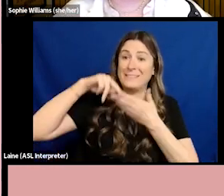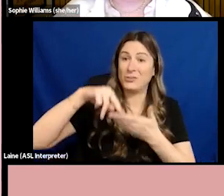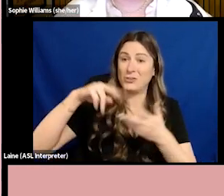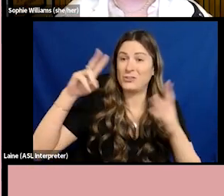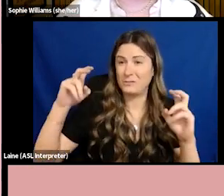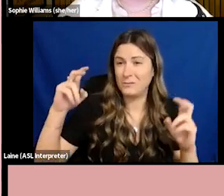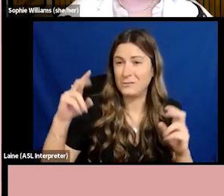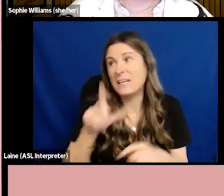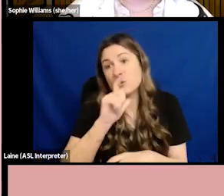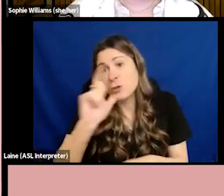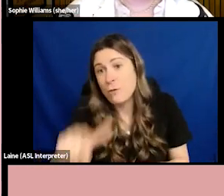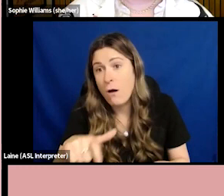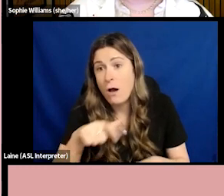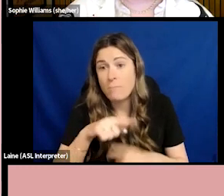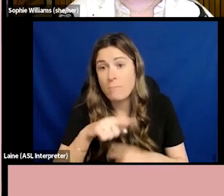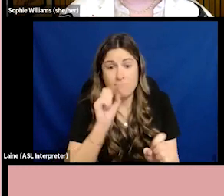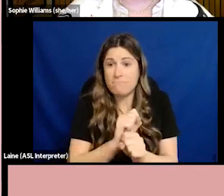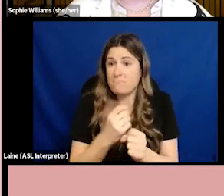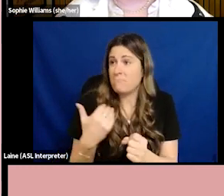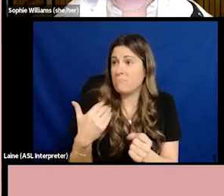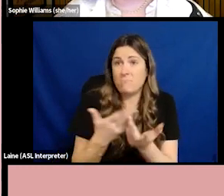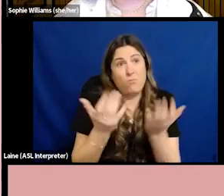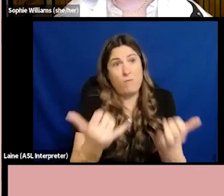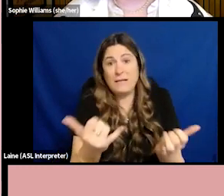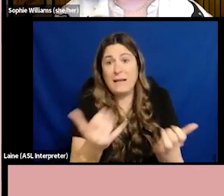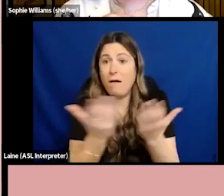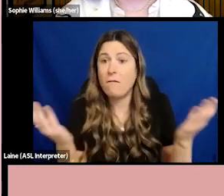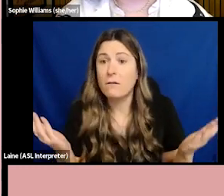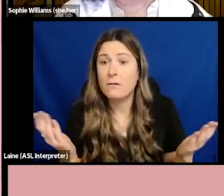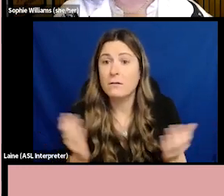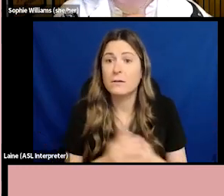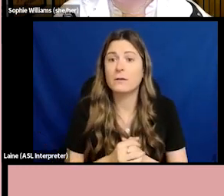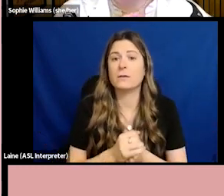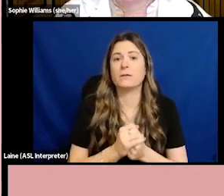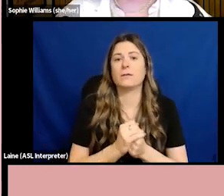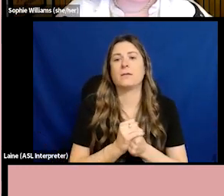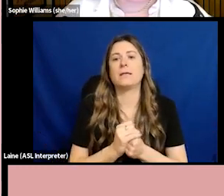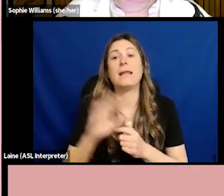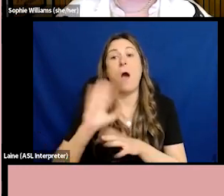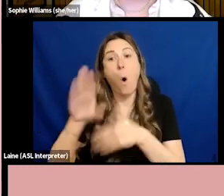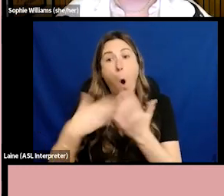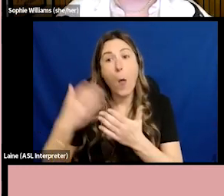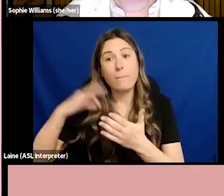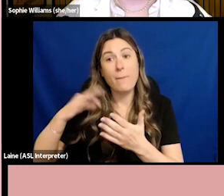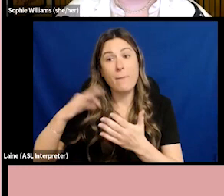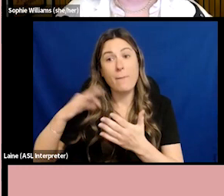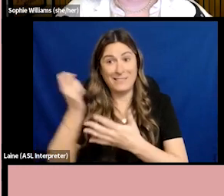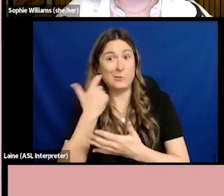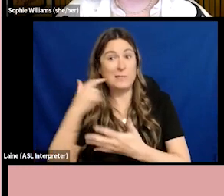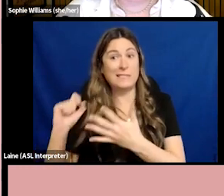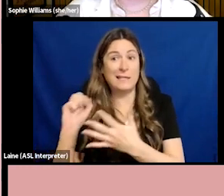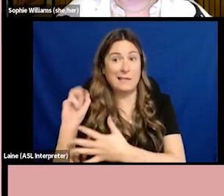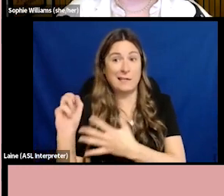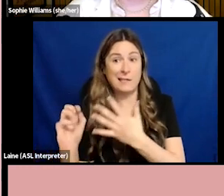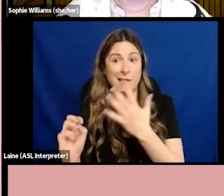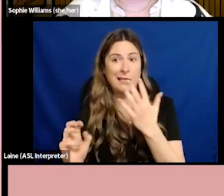but they are. All of these things and so many others are things that I didn't do anything to earn. I